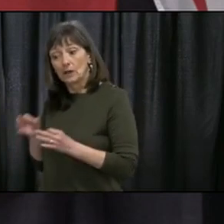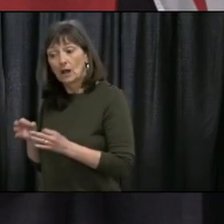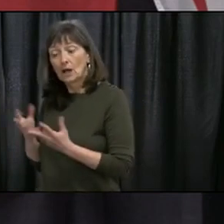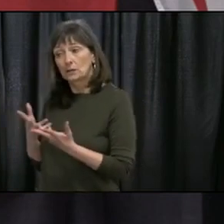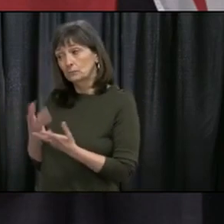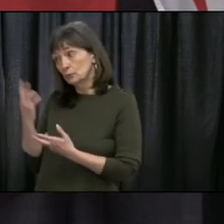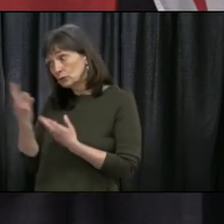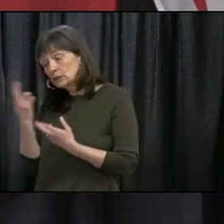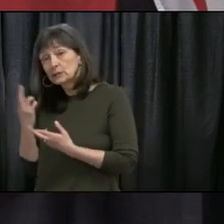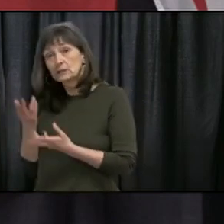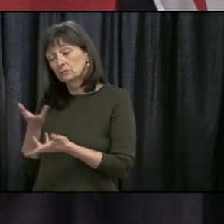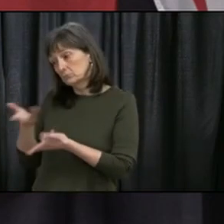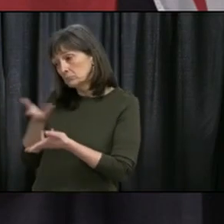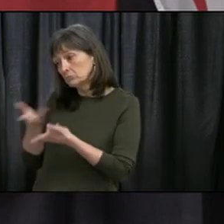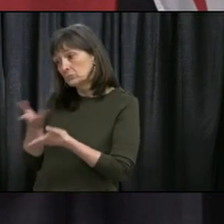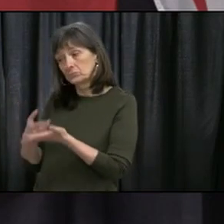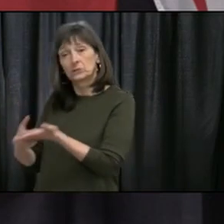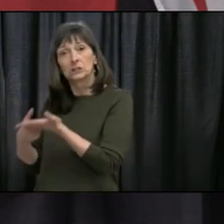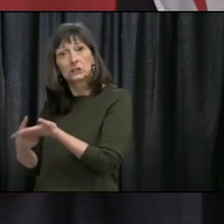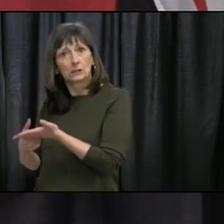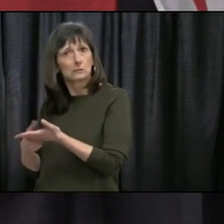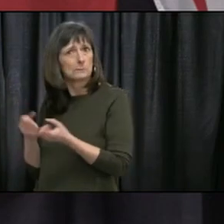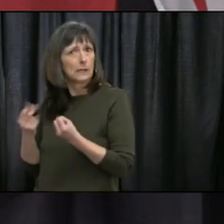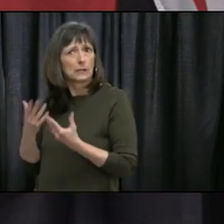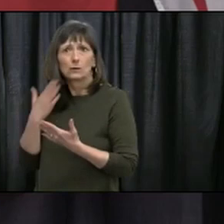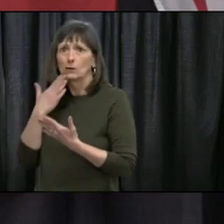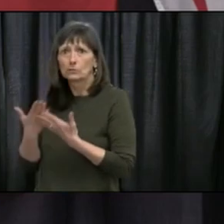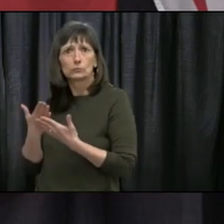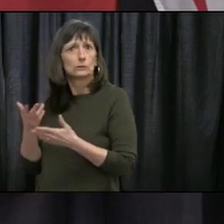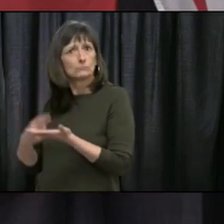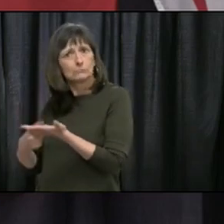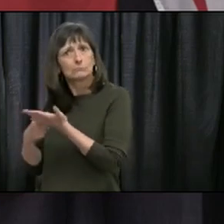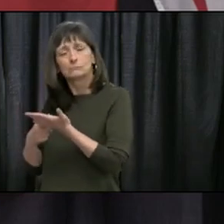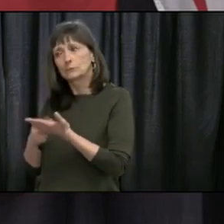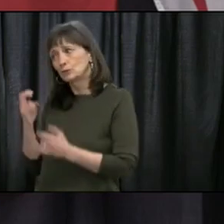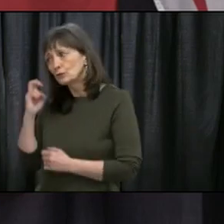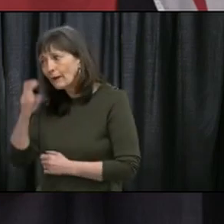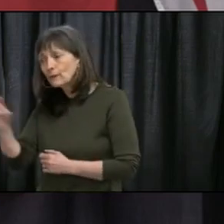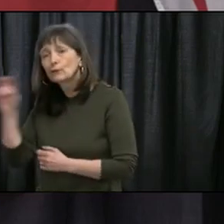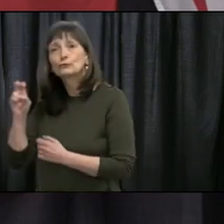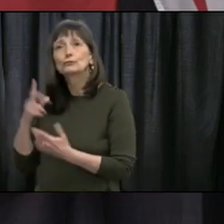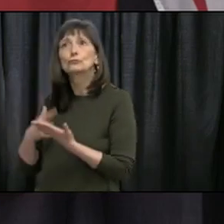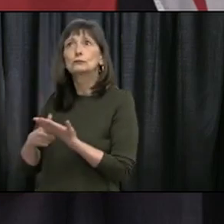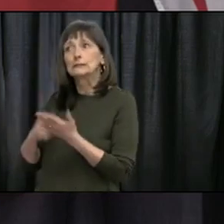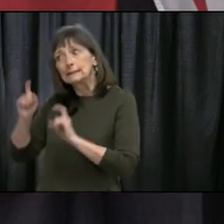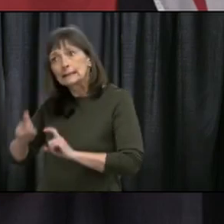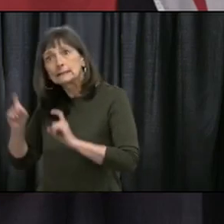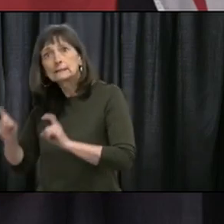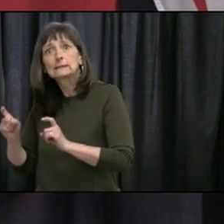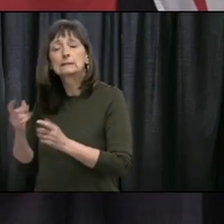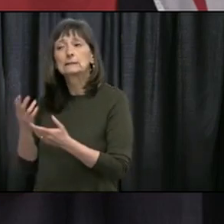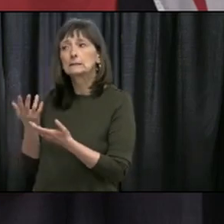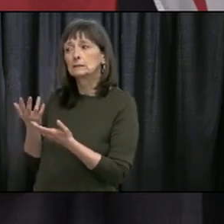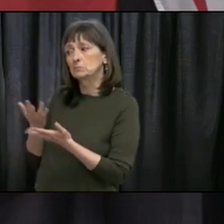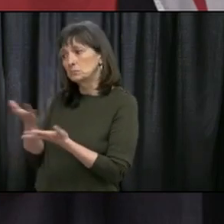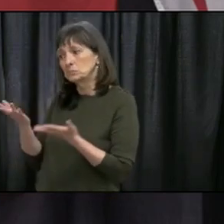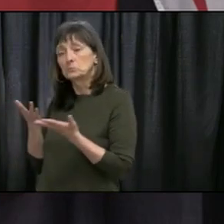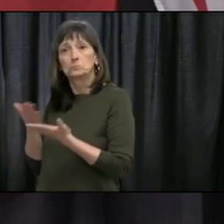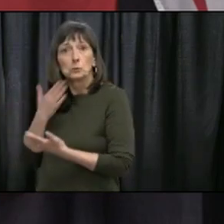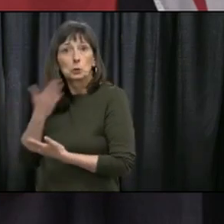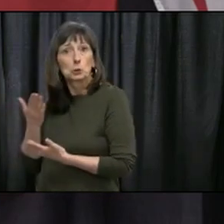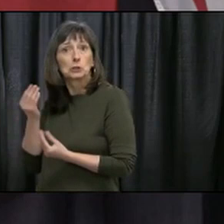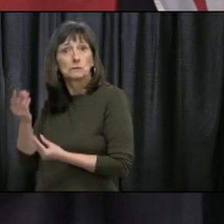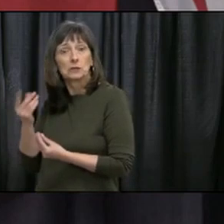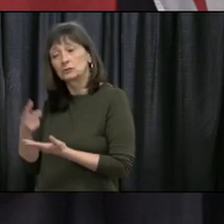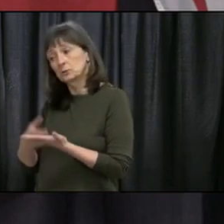we've had great discussions, lots around testing, lots around travelers and so on. I think there's been some good information that has come out of there.